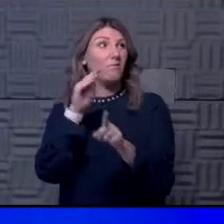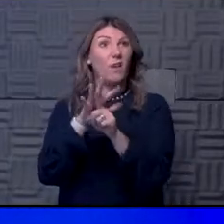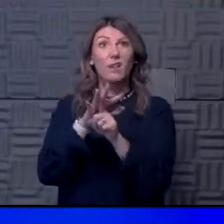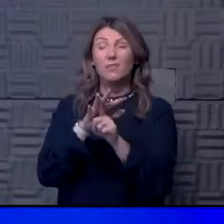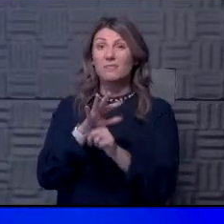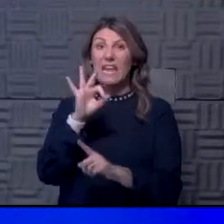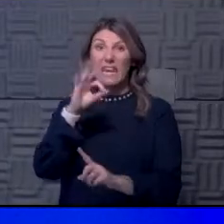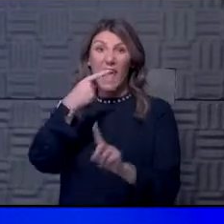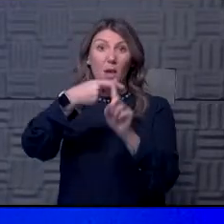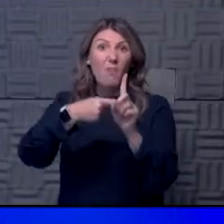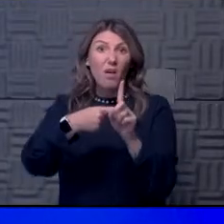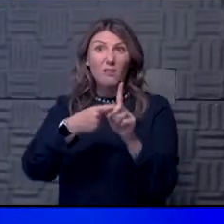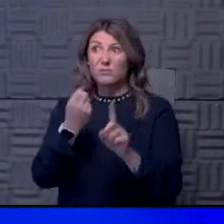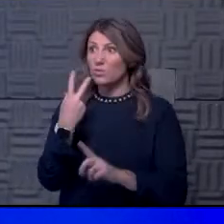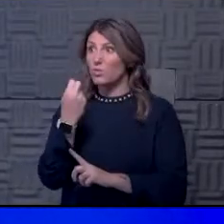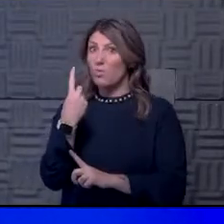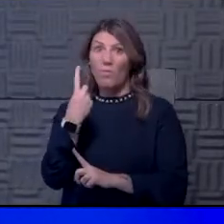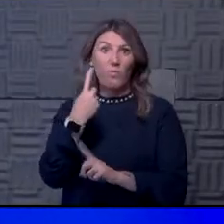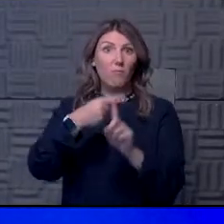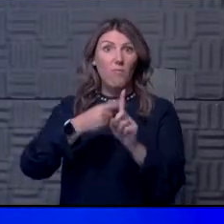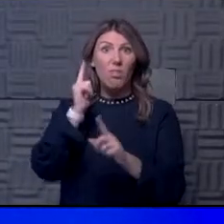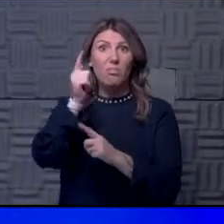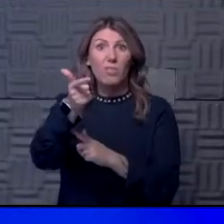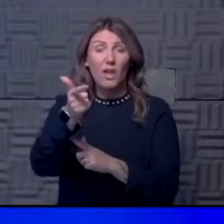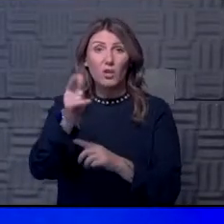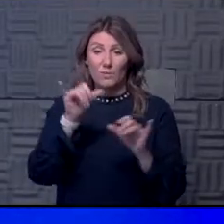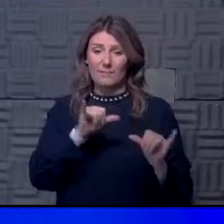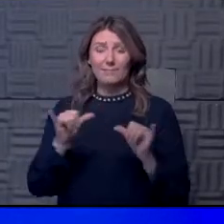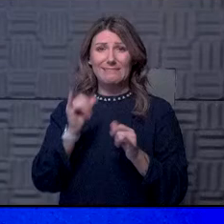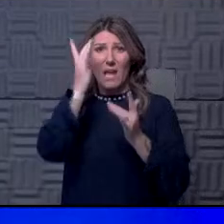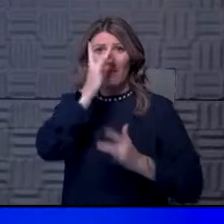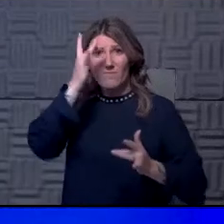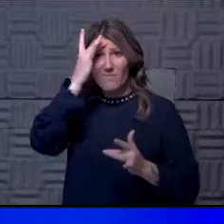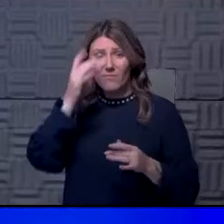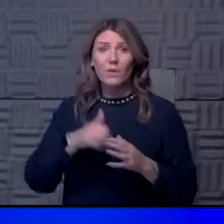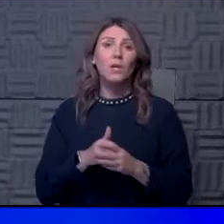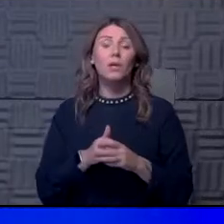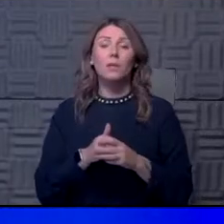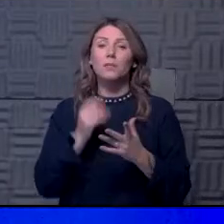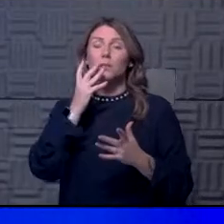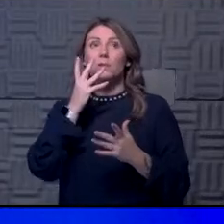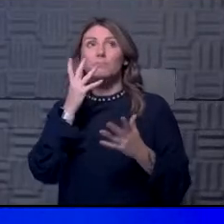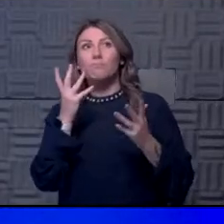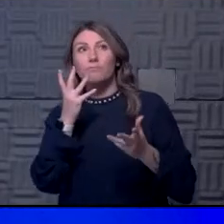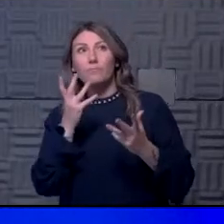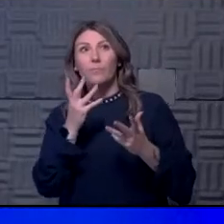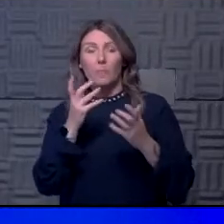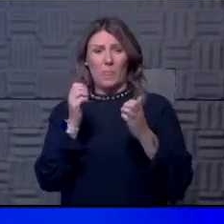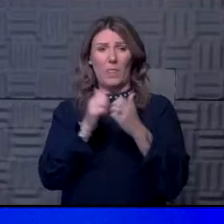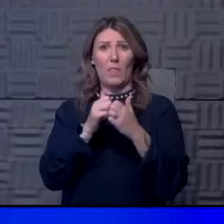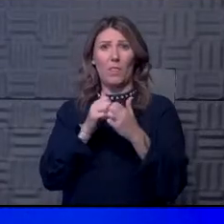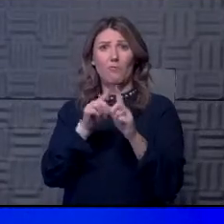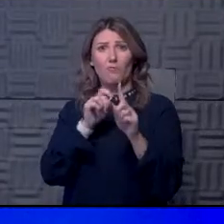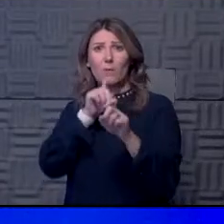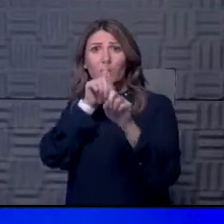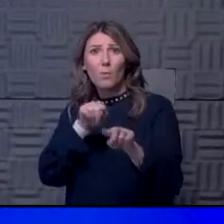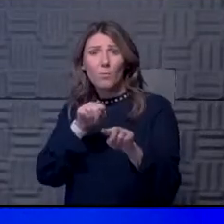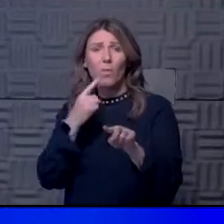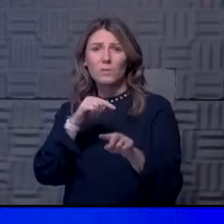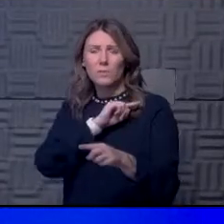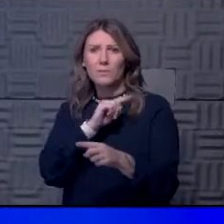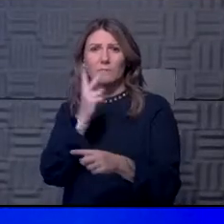nine months, 12 months later with the same exact virus. And unfortunately, as we've seen from the reports, if you do get reinfected,